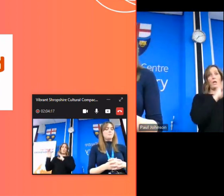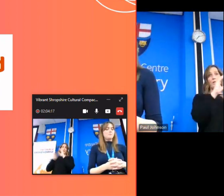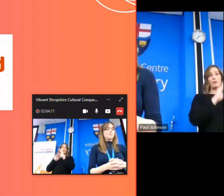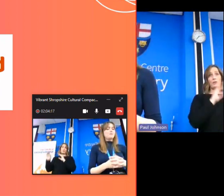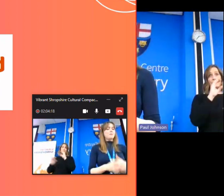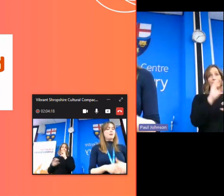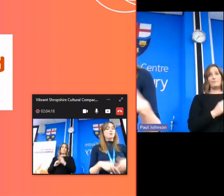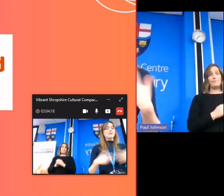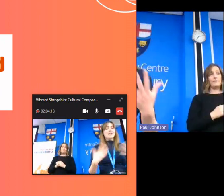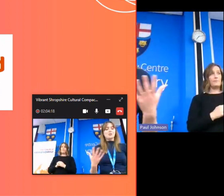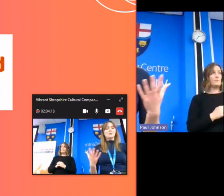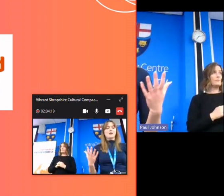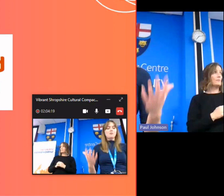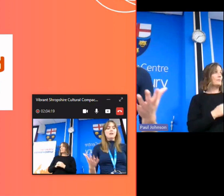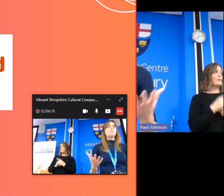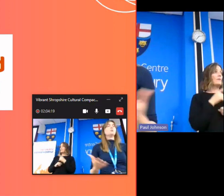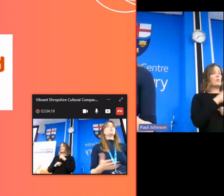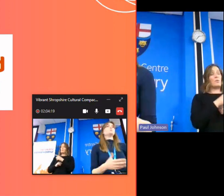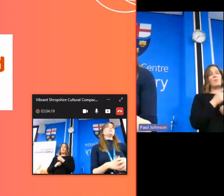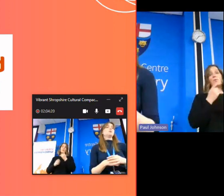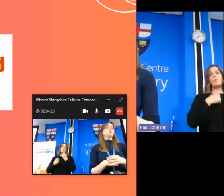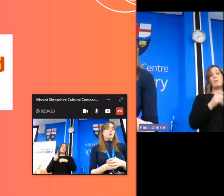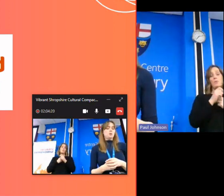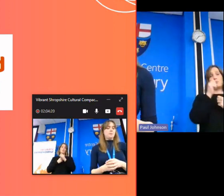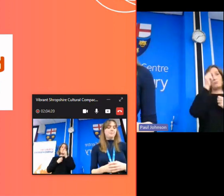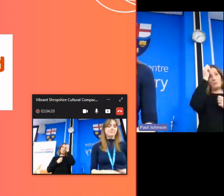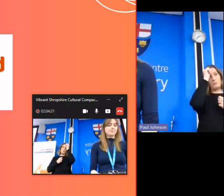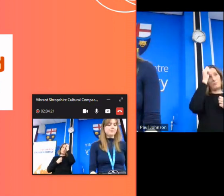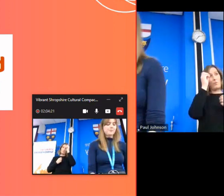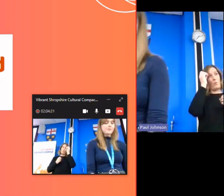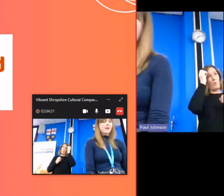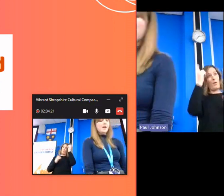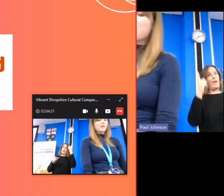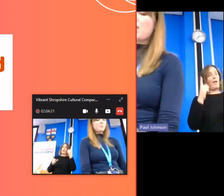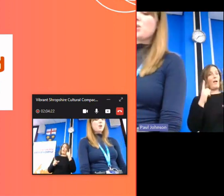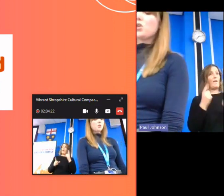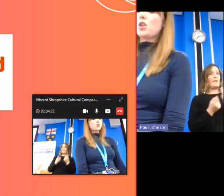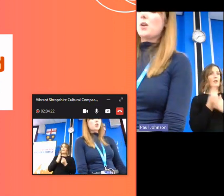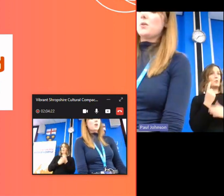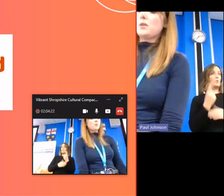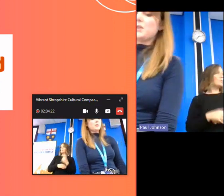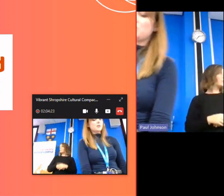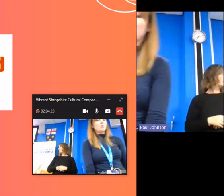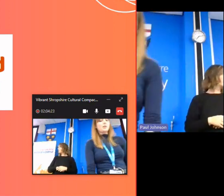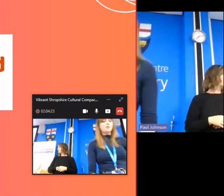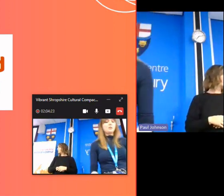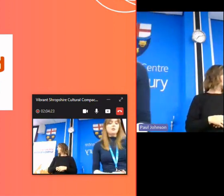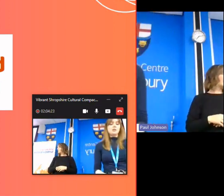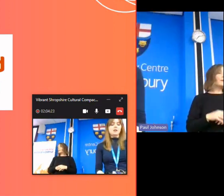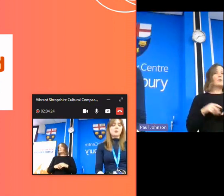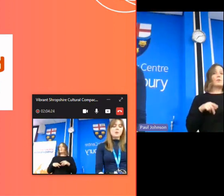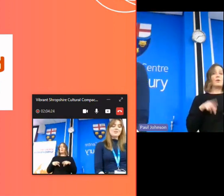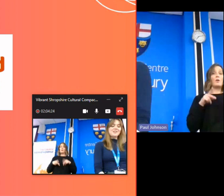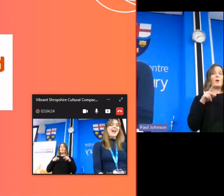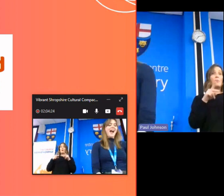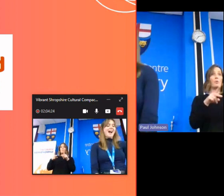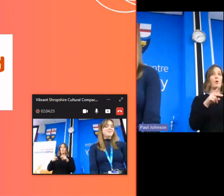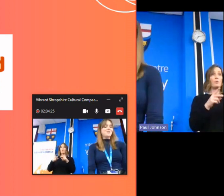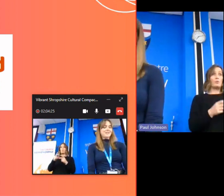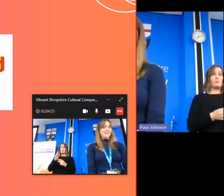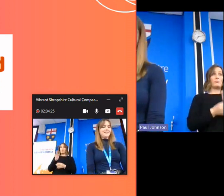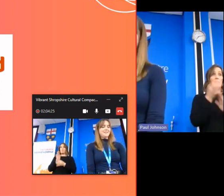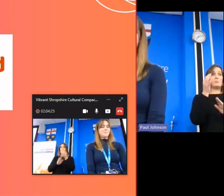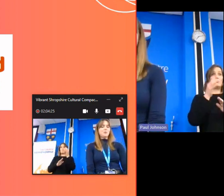information on the issues that are really important to people in the future the approach is shown to strengthen community cohesion